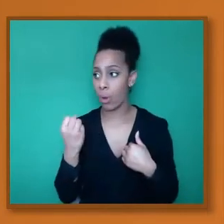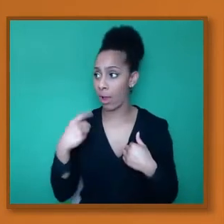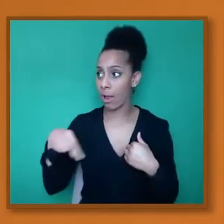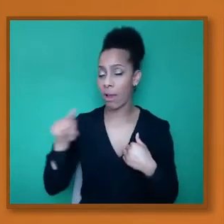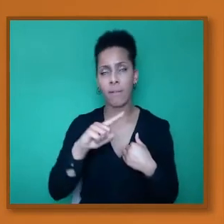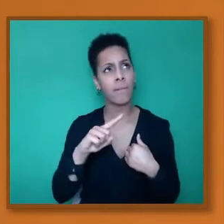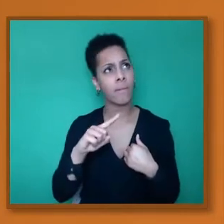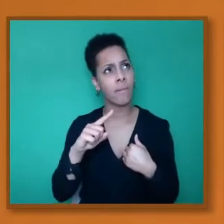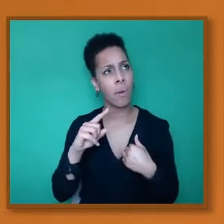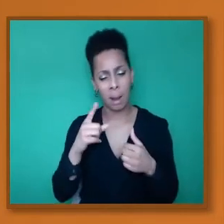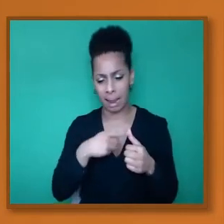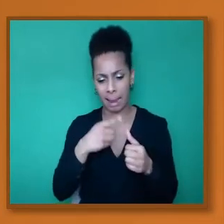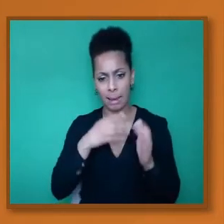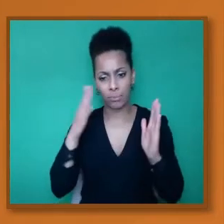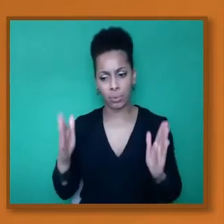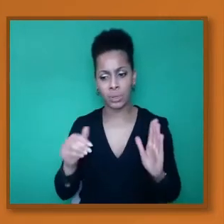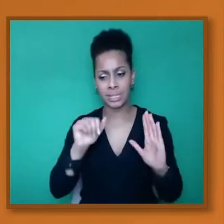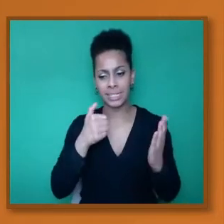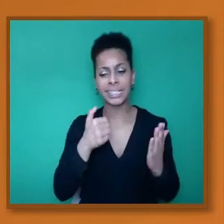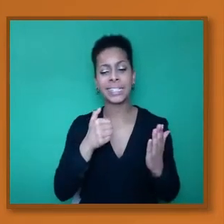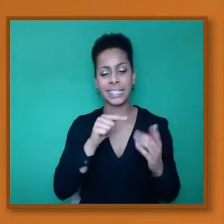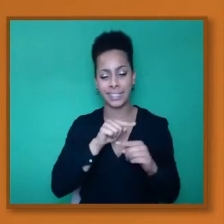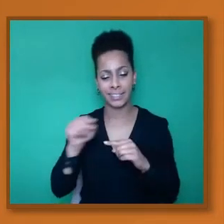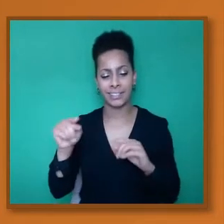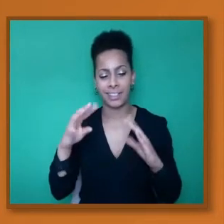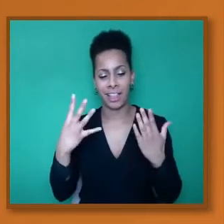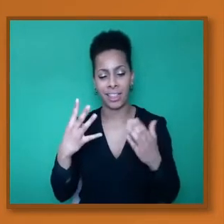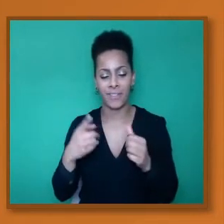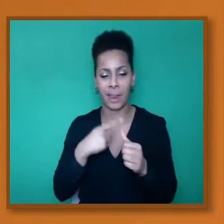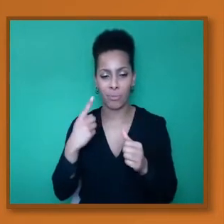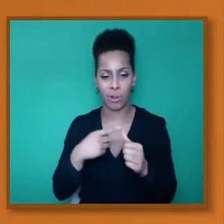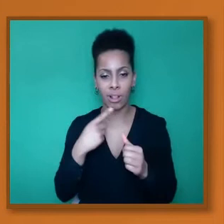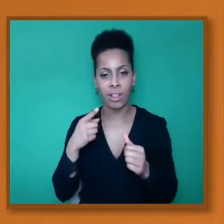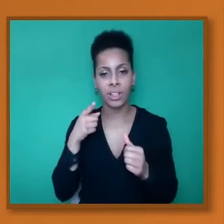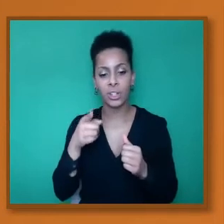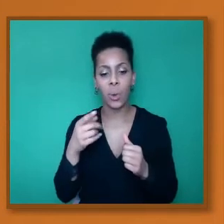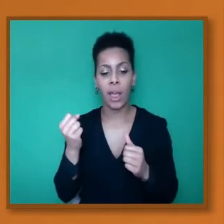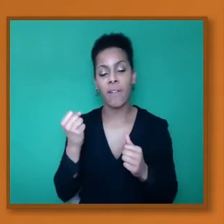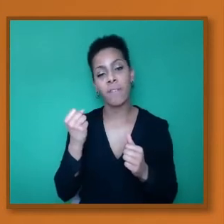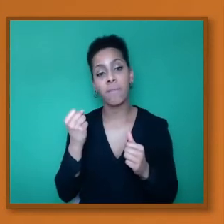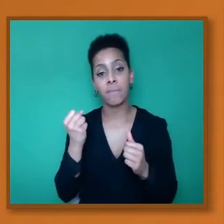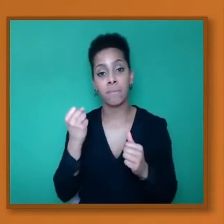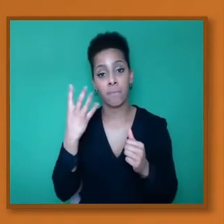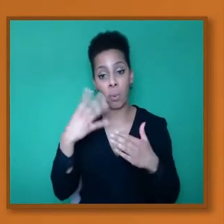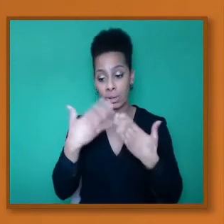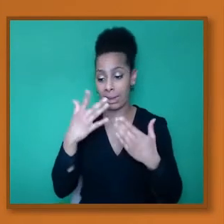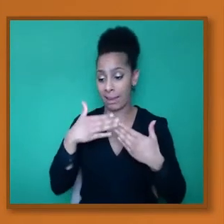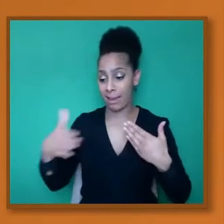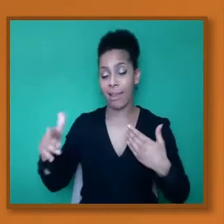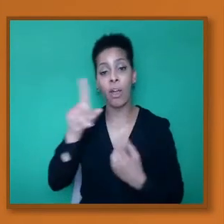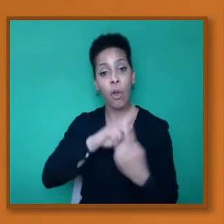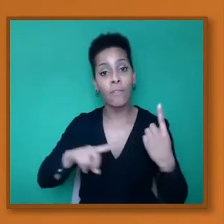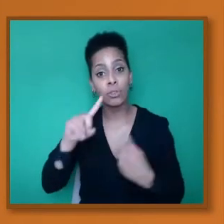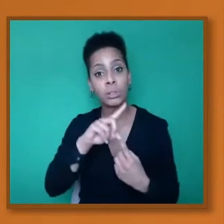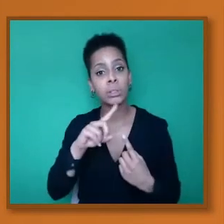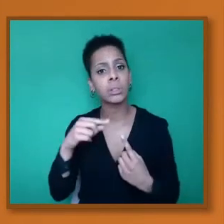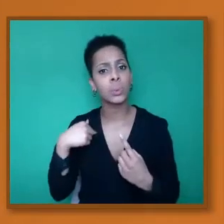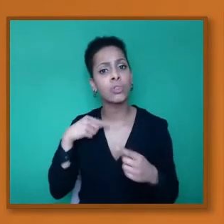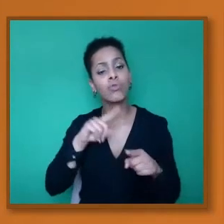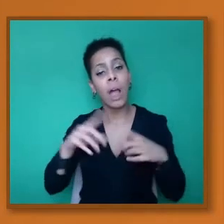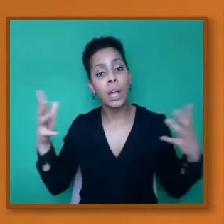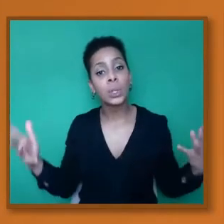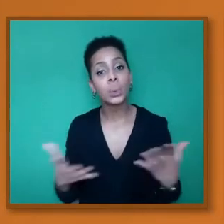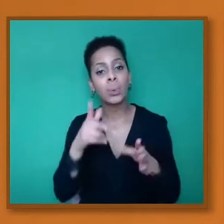a careers conference. The idea is to inspire young people. And what we have over those four days